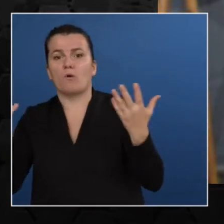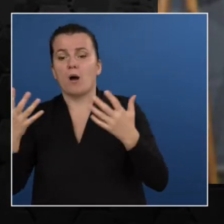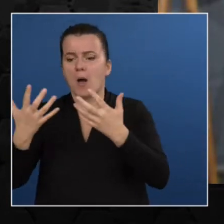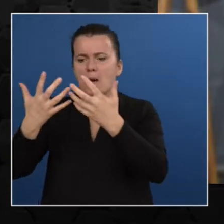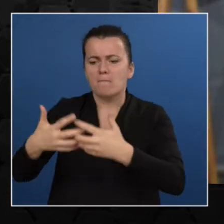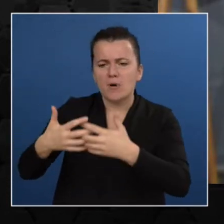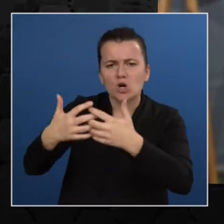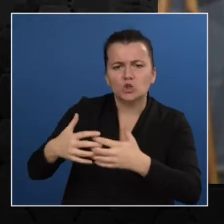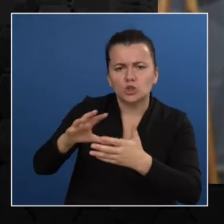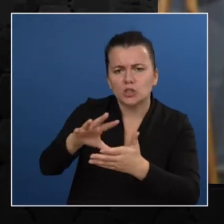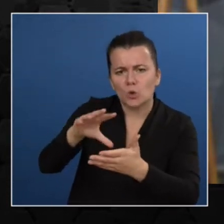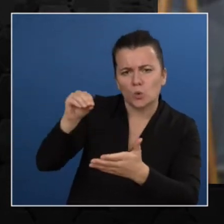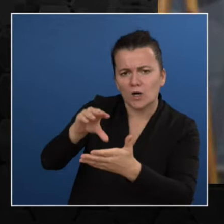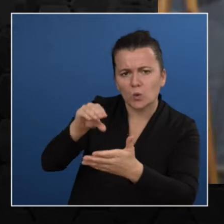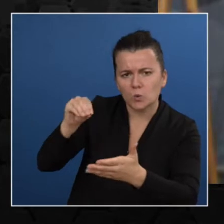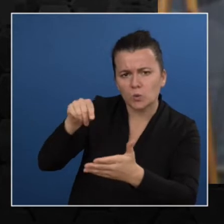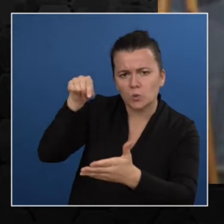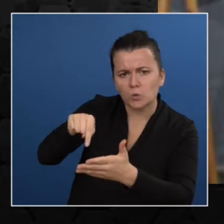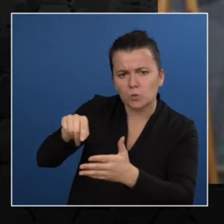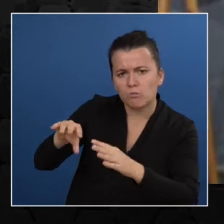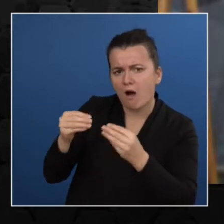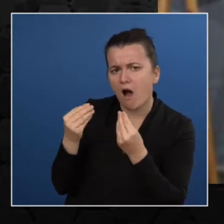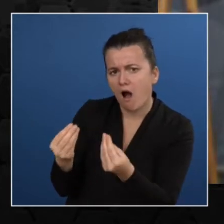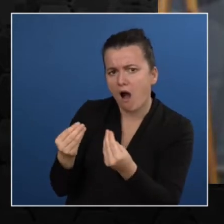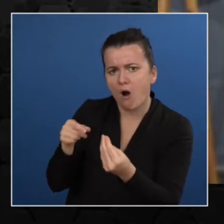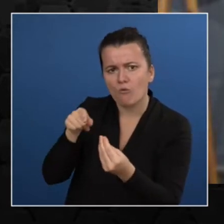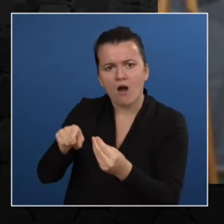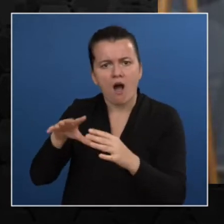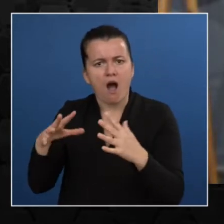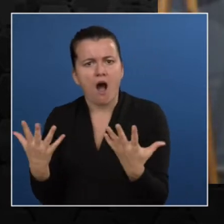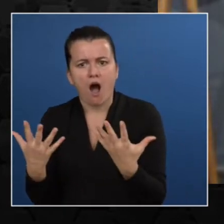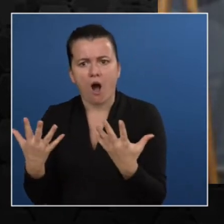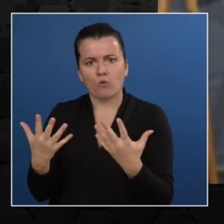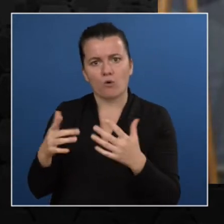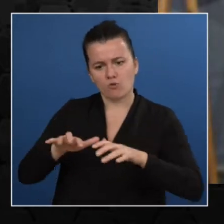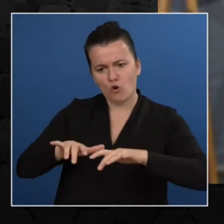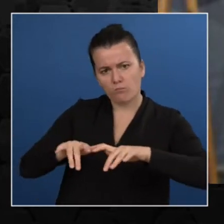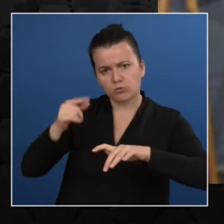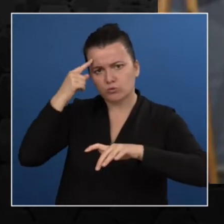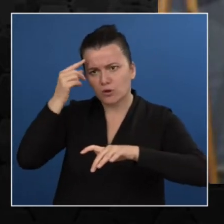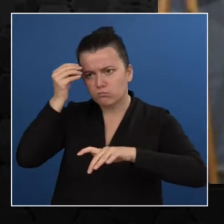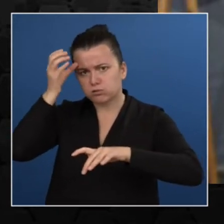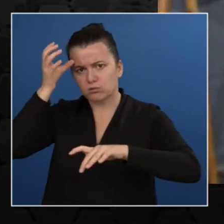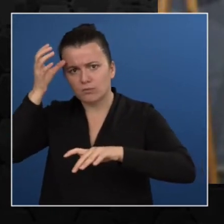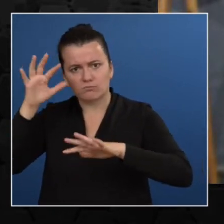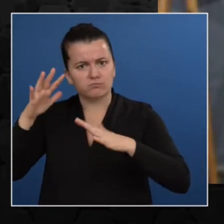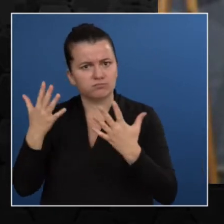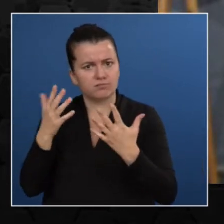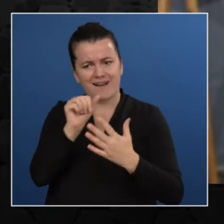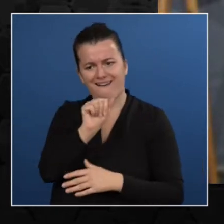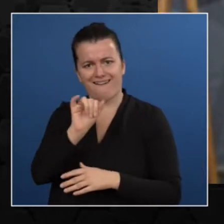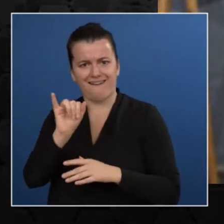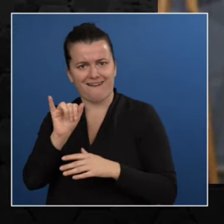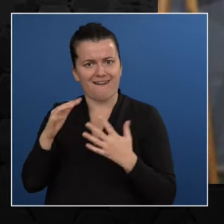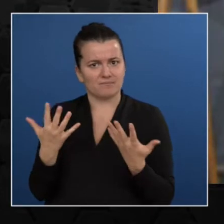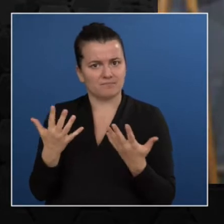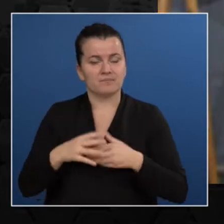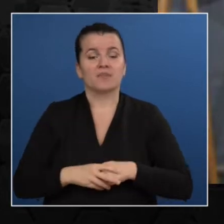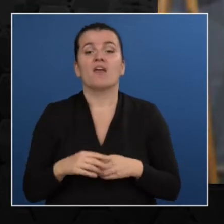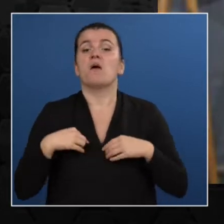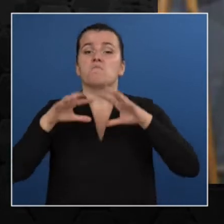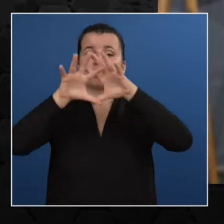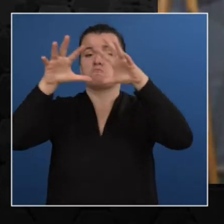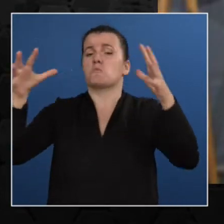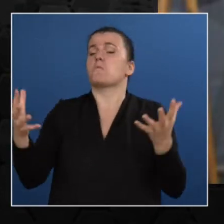experts, but actually from the students. We have students joining us from all across the globe. They come, they're micro student partners, they